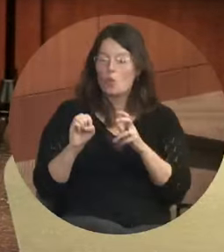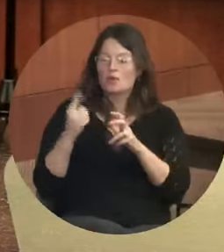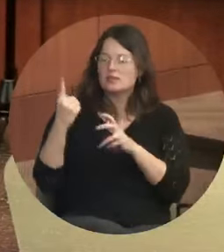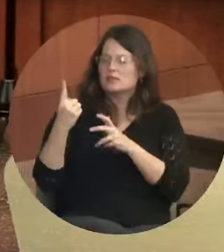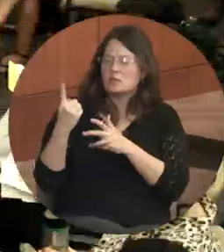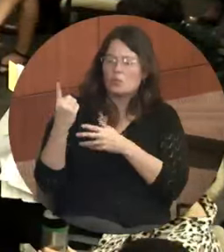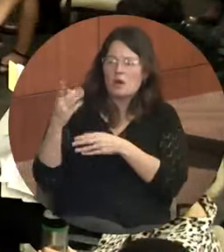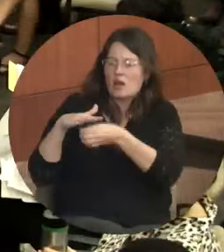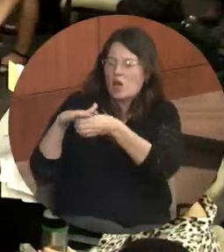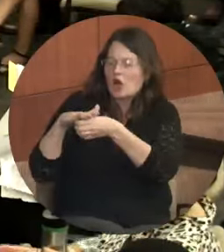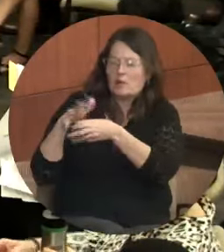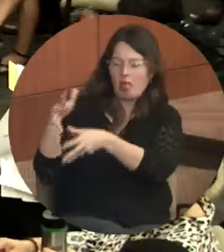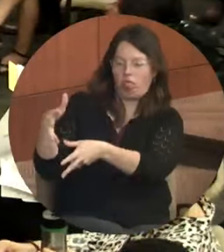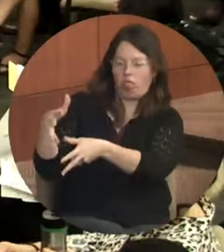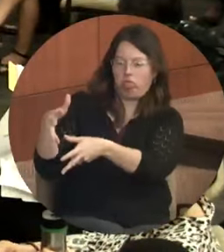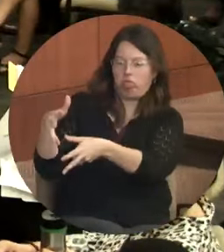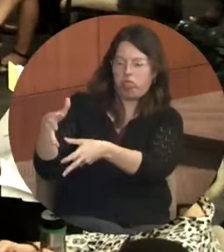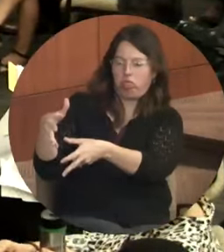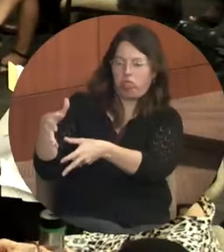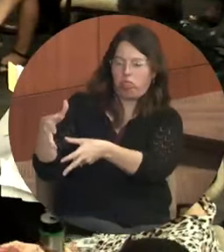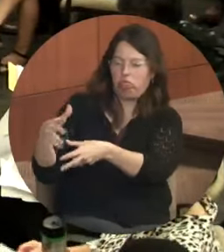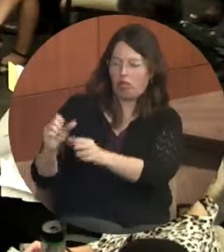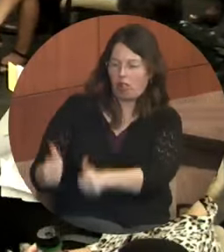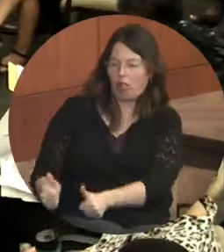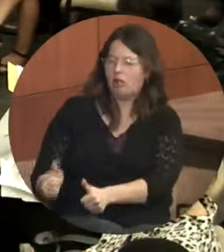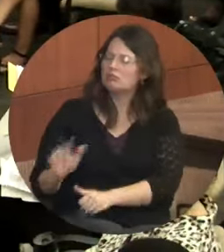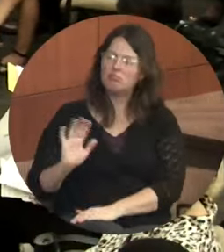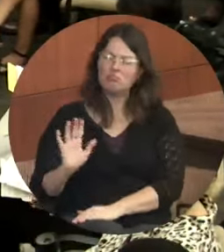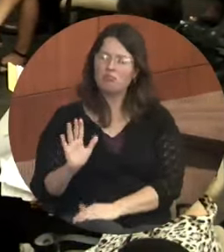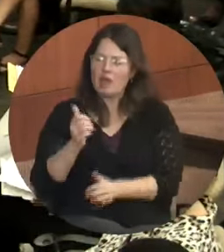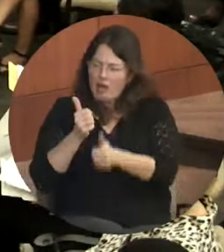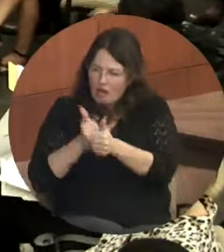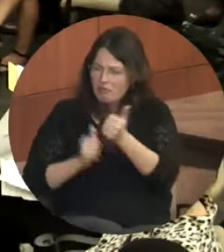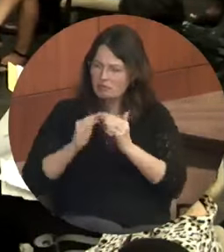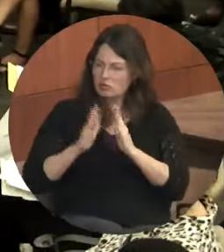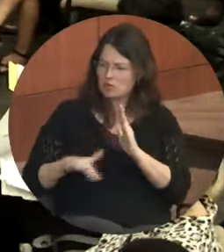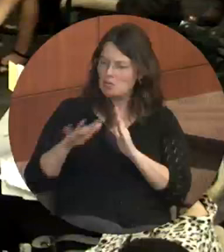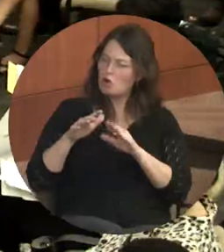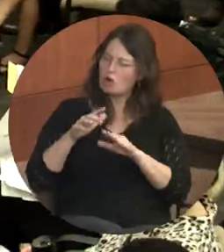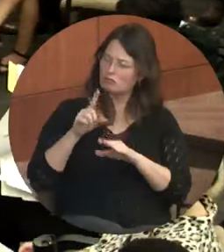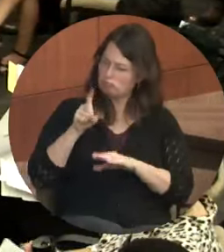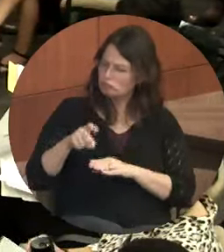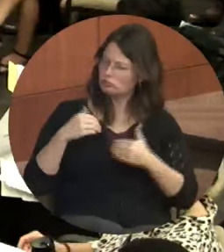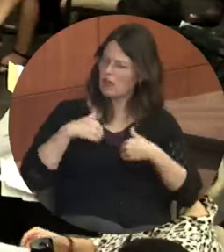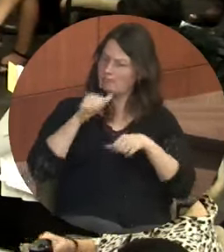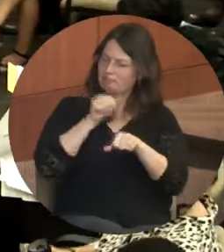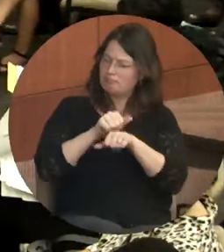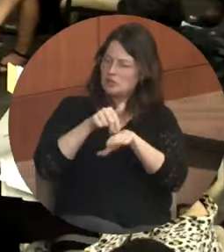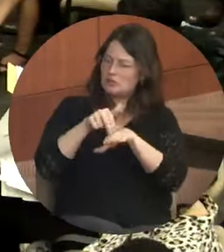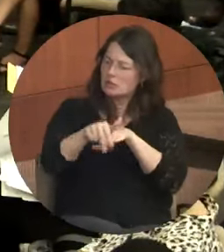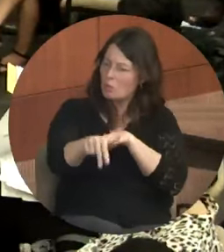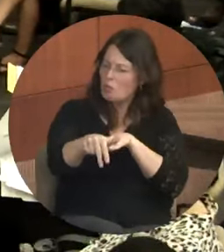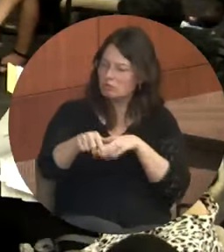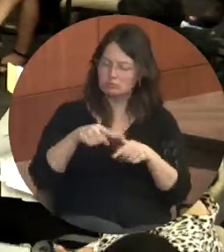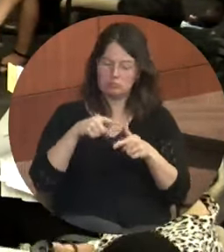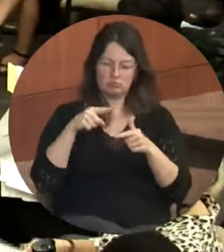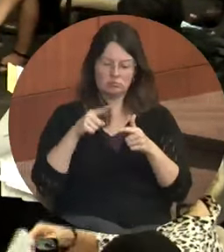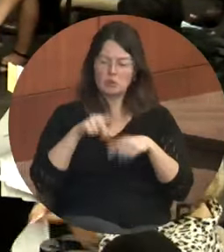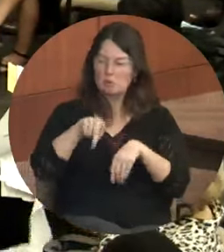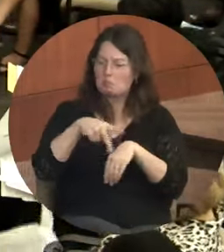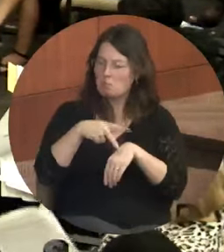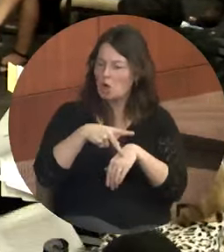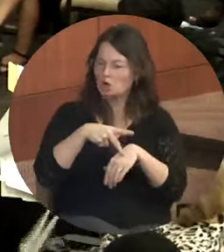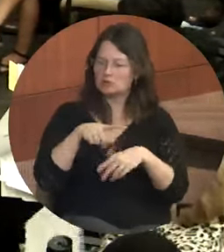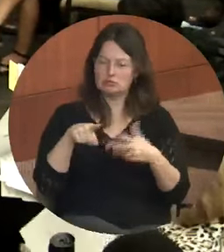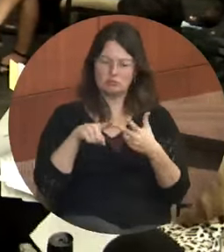community. So every neighborhood deserves sidewalks, street lights, parks, parks. We have a long history